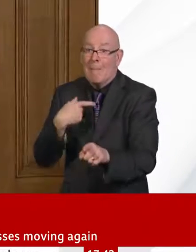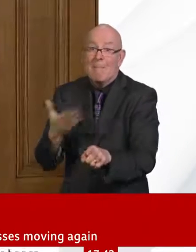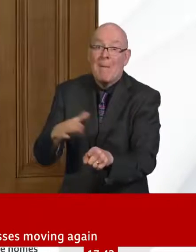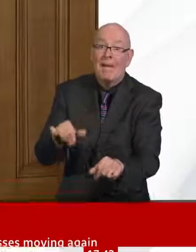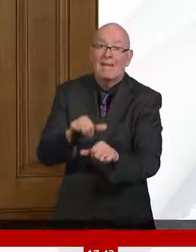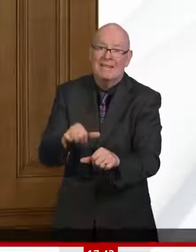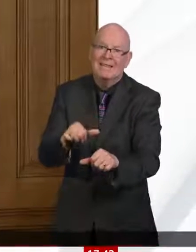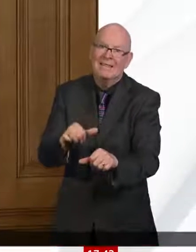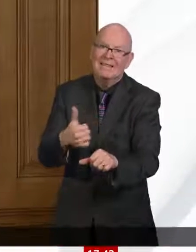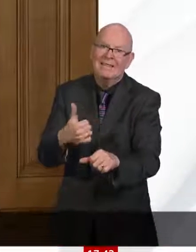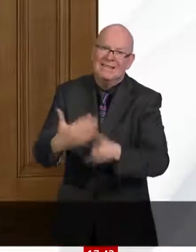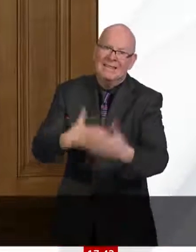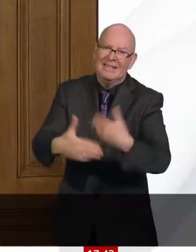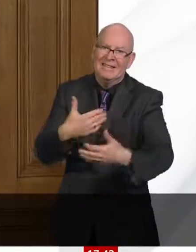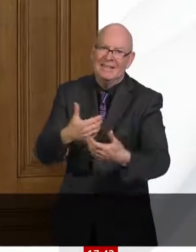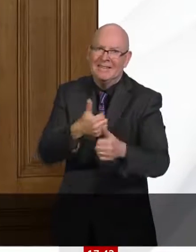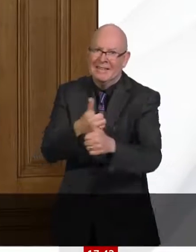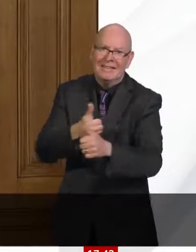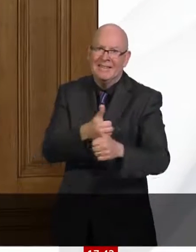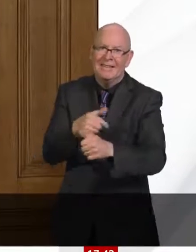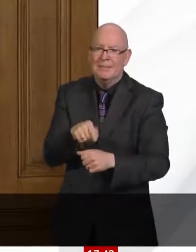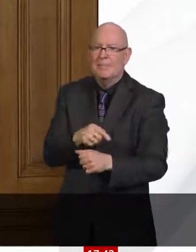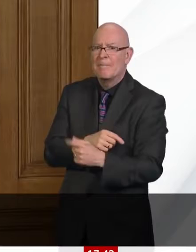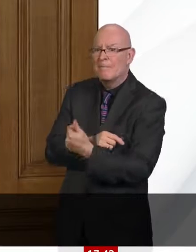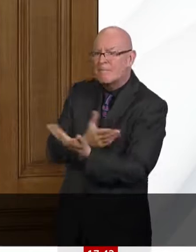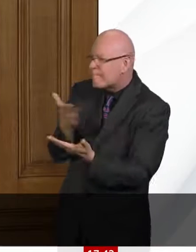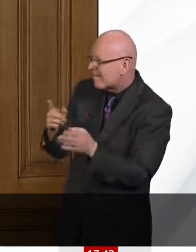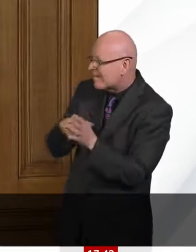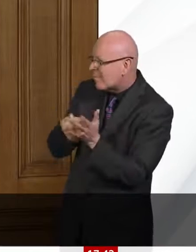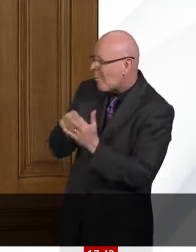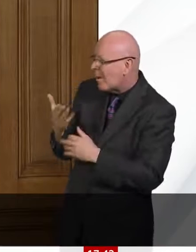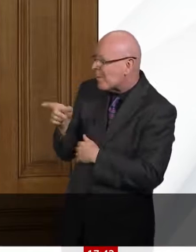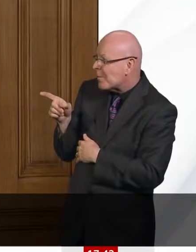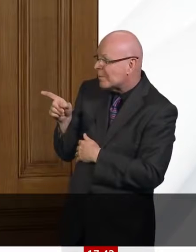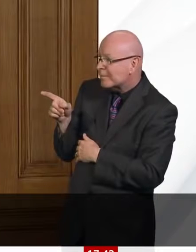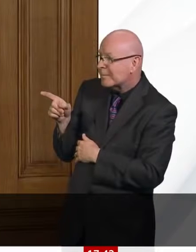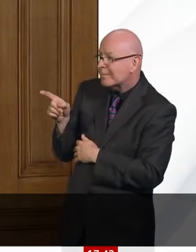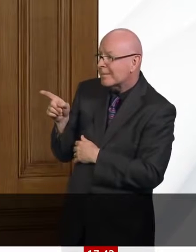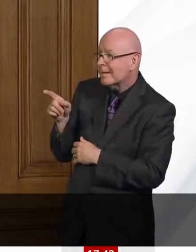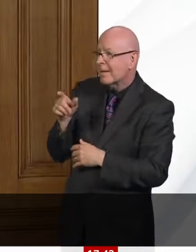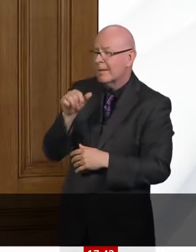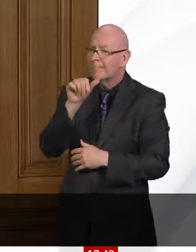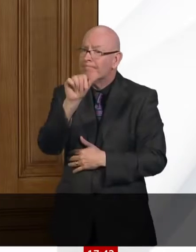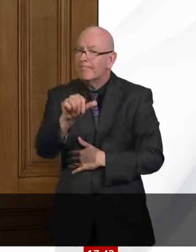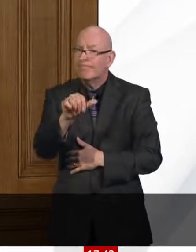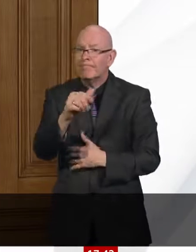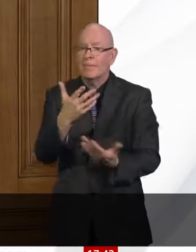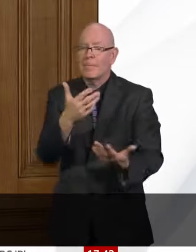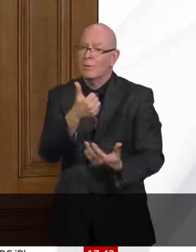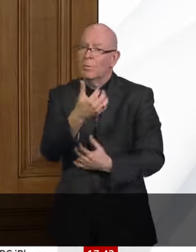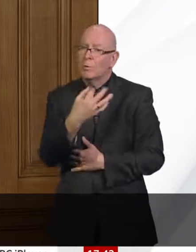colleagues and I have been working since at least mid January, seven days a week, sometimes all night in our labs.